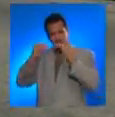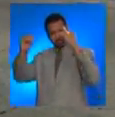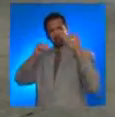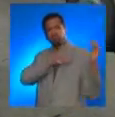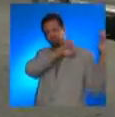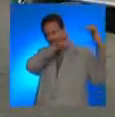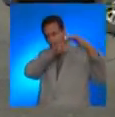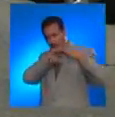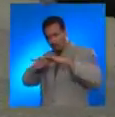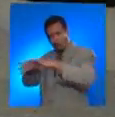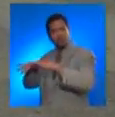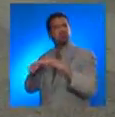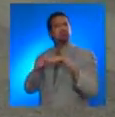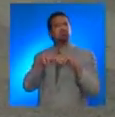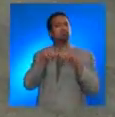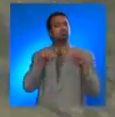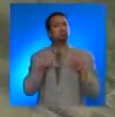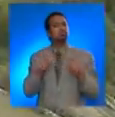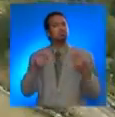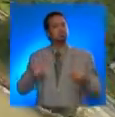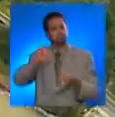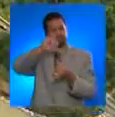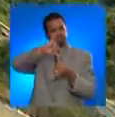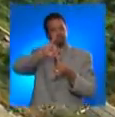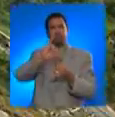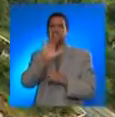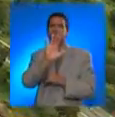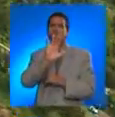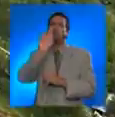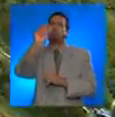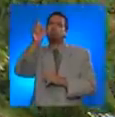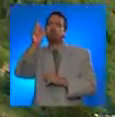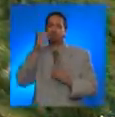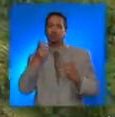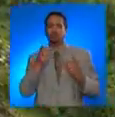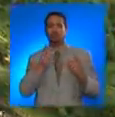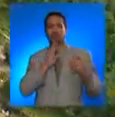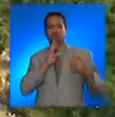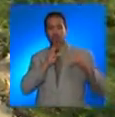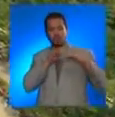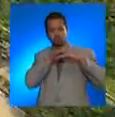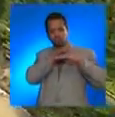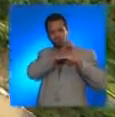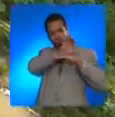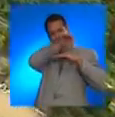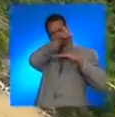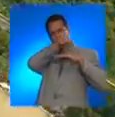along the coast were flooded. Here, the waves reached five feet above sea level.